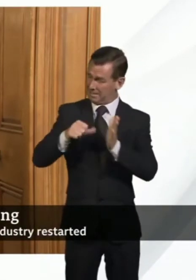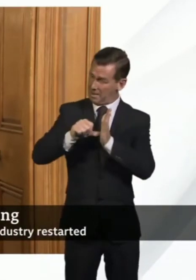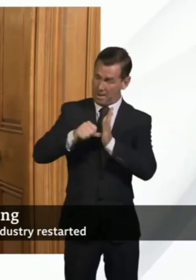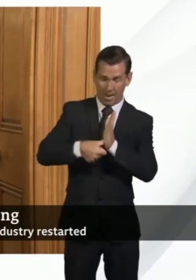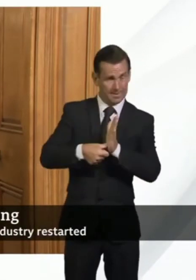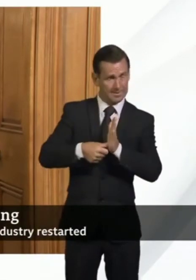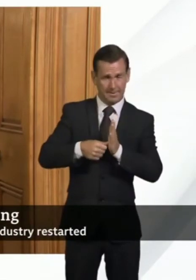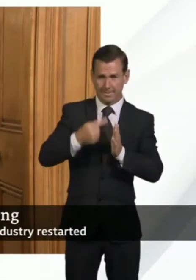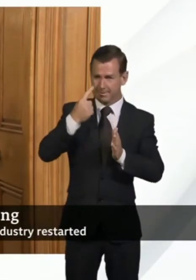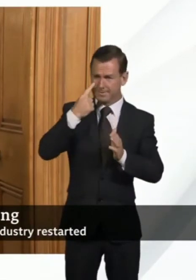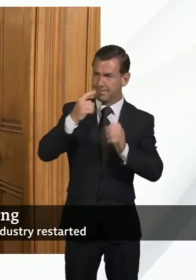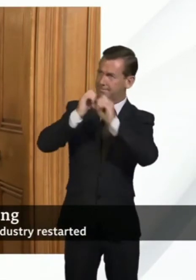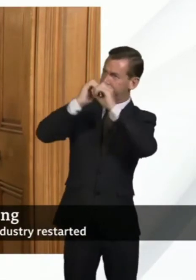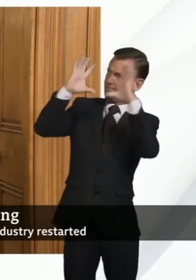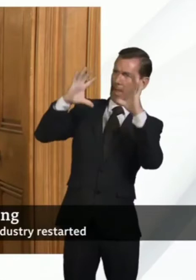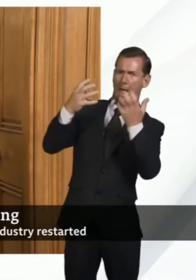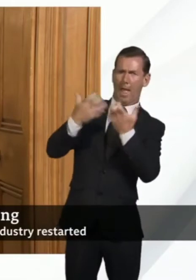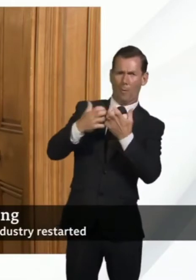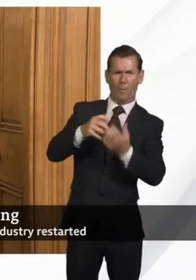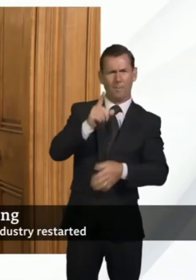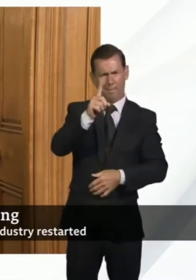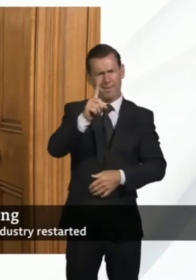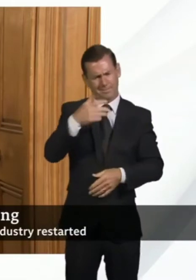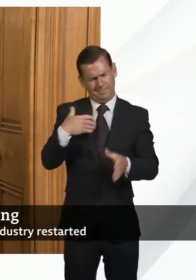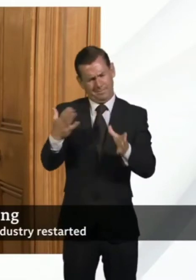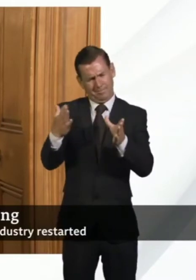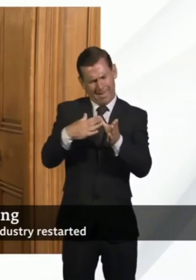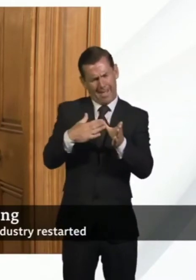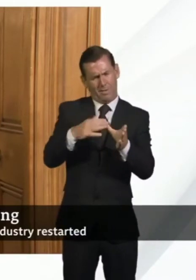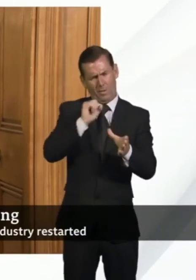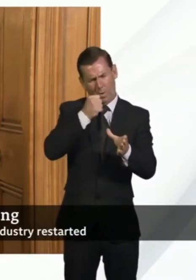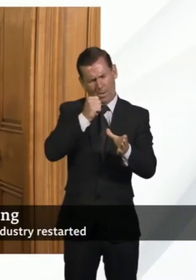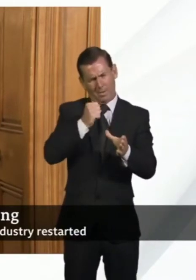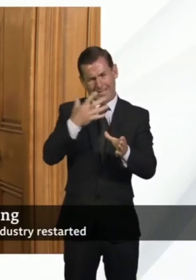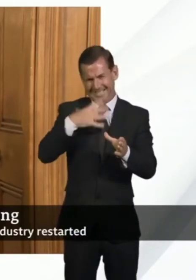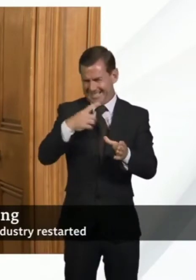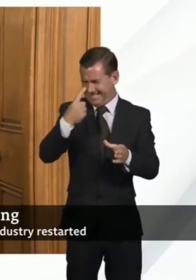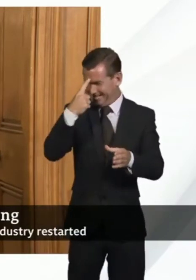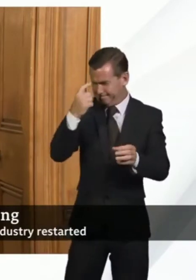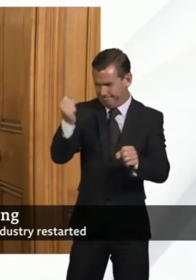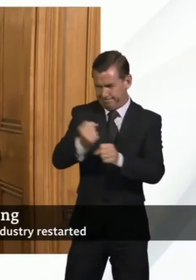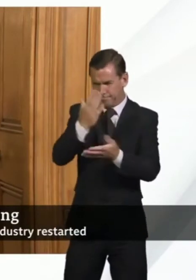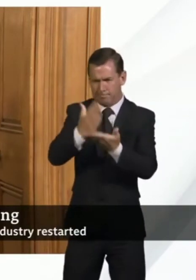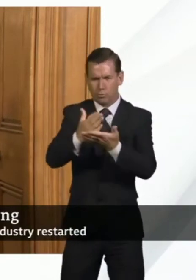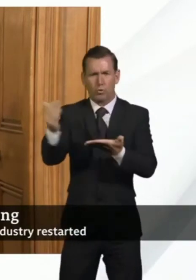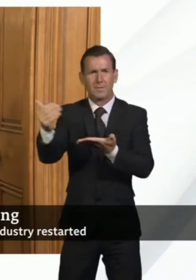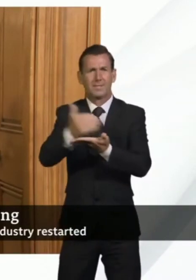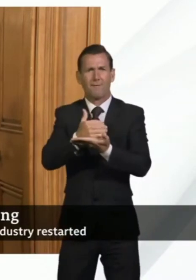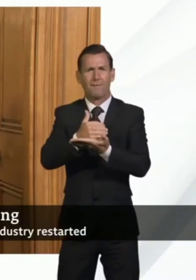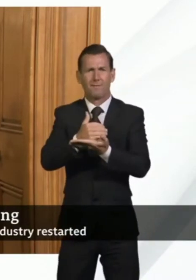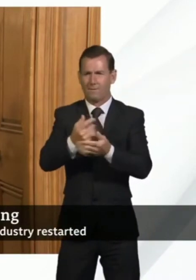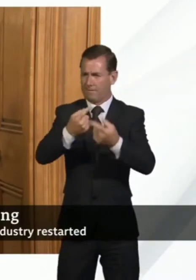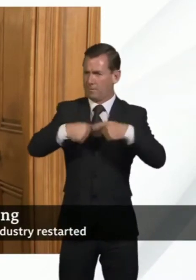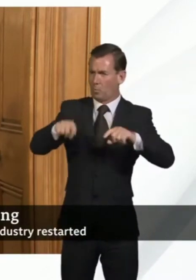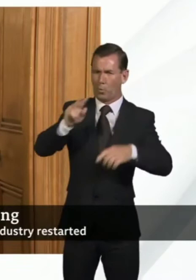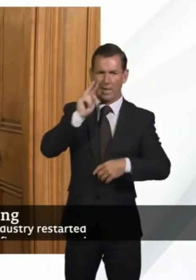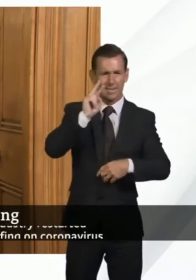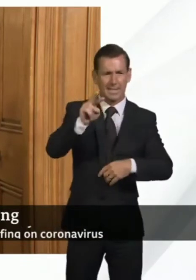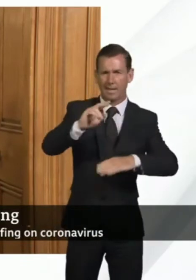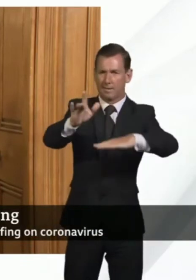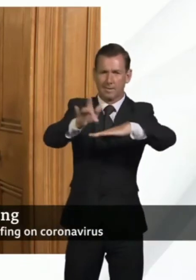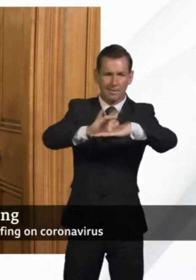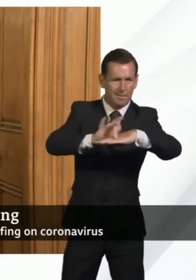when it's safe for them to do so, and thanks to the same drive and creativity that makes a great performance or a great piece of art.